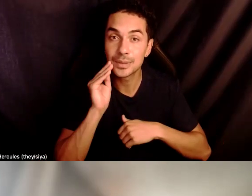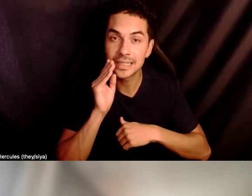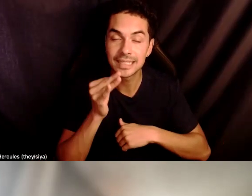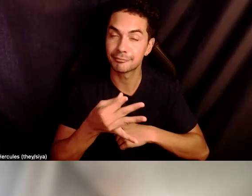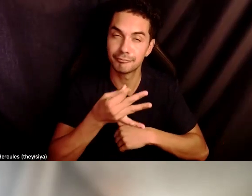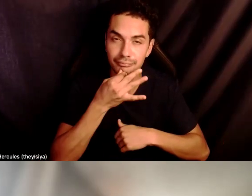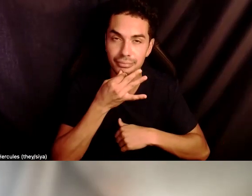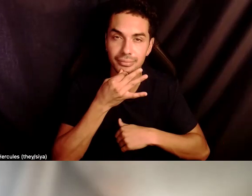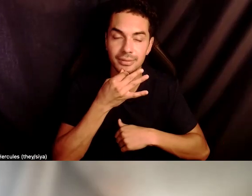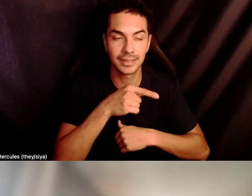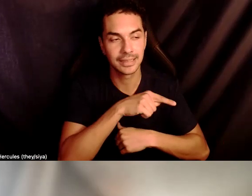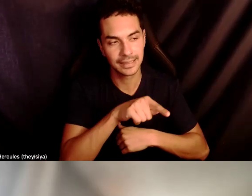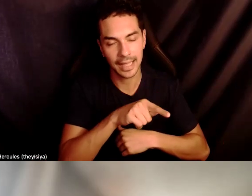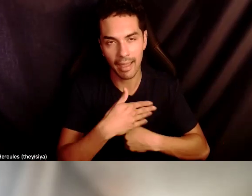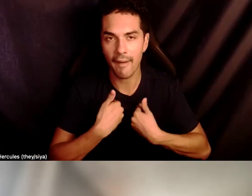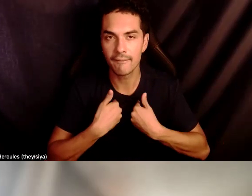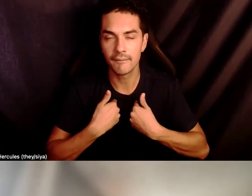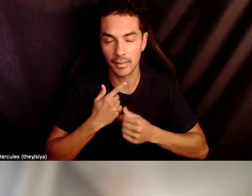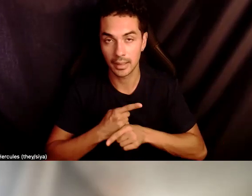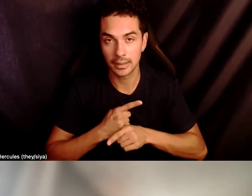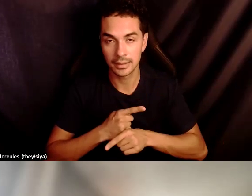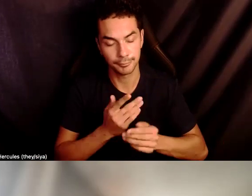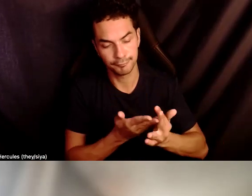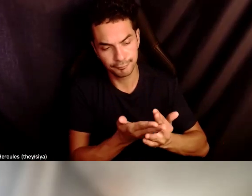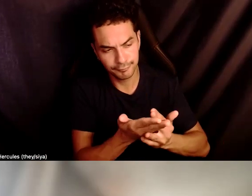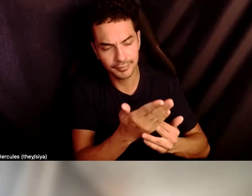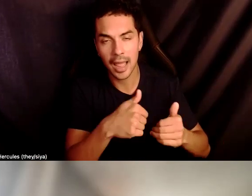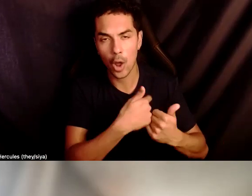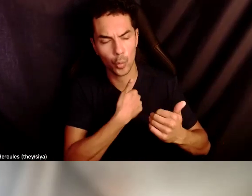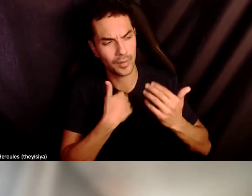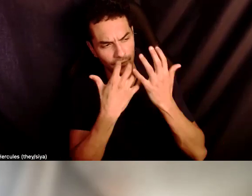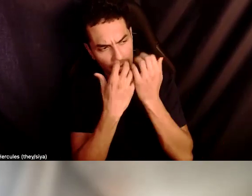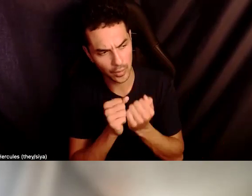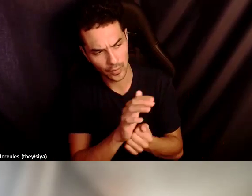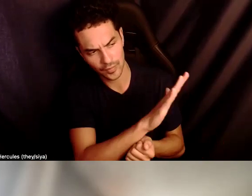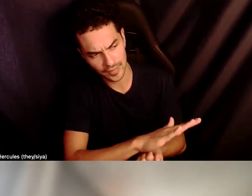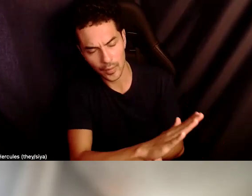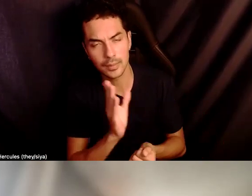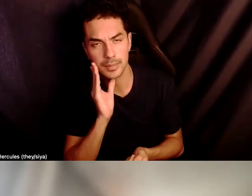holding, right? And how we value those experiences.